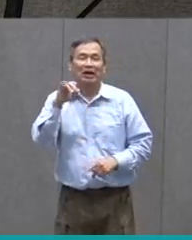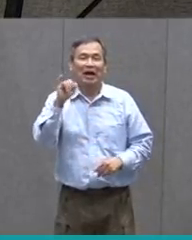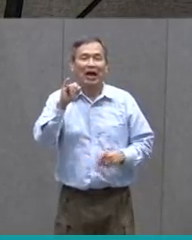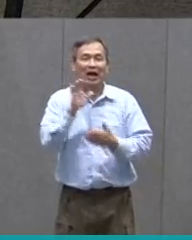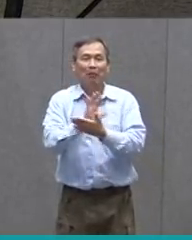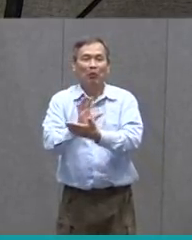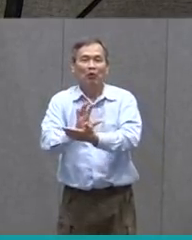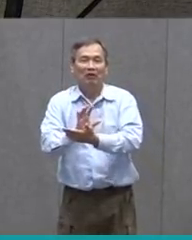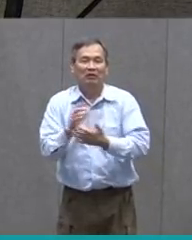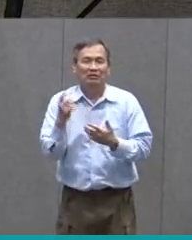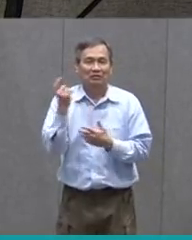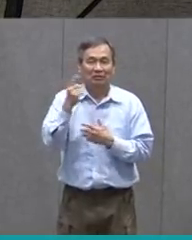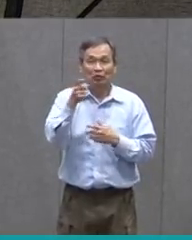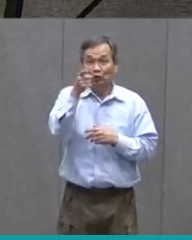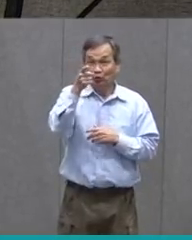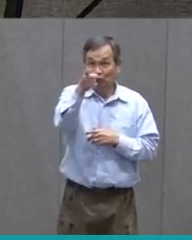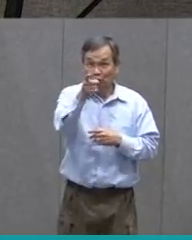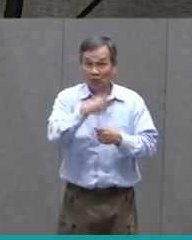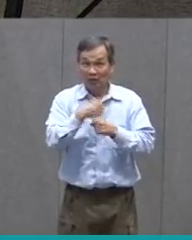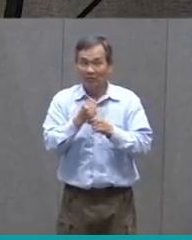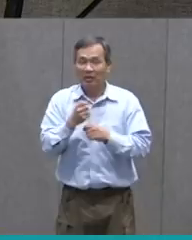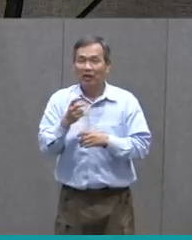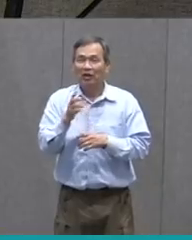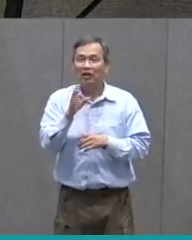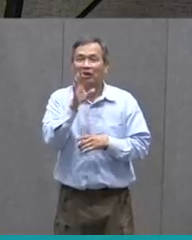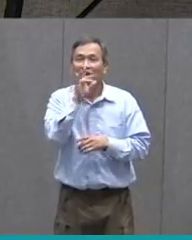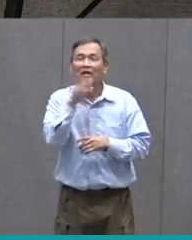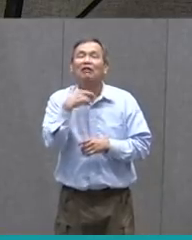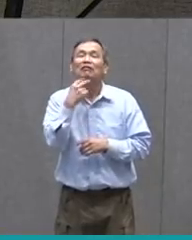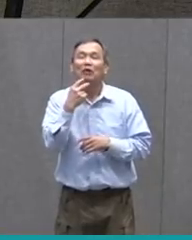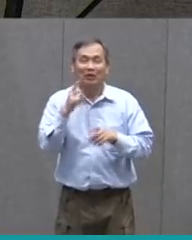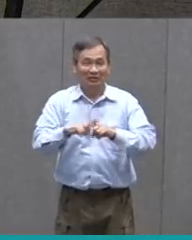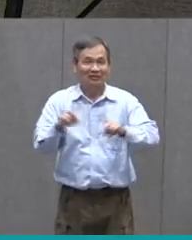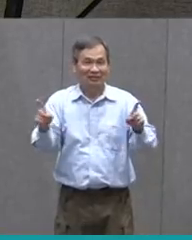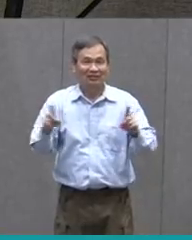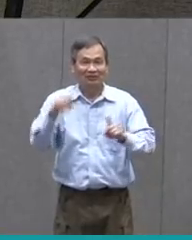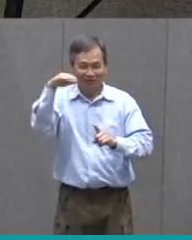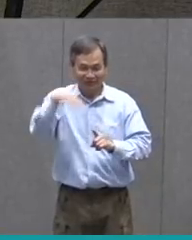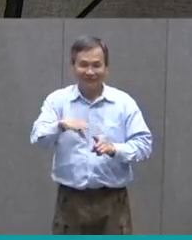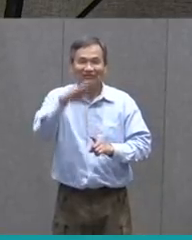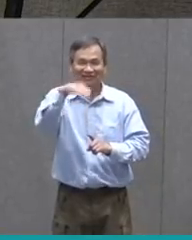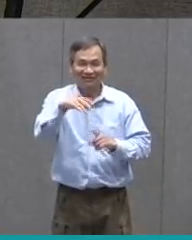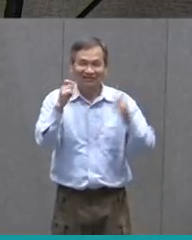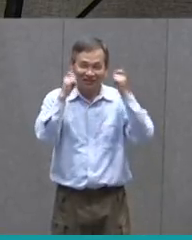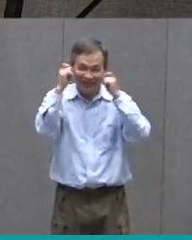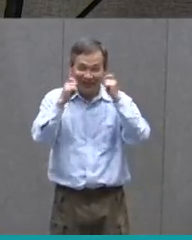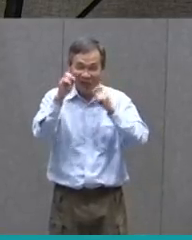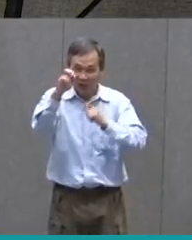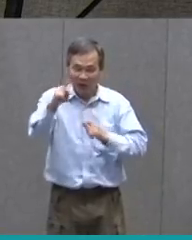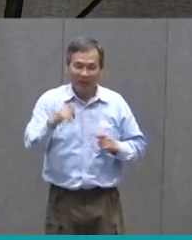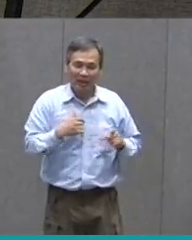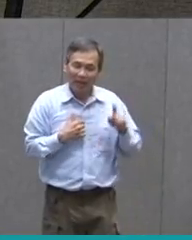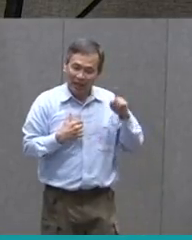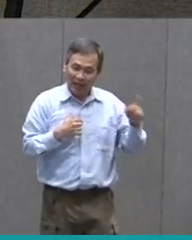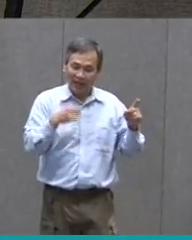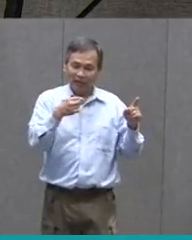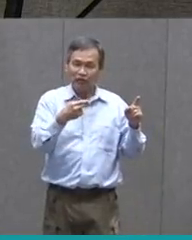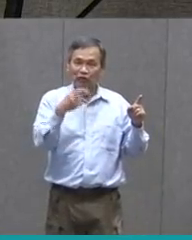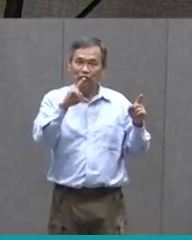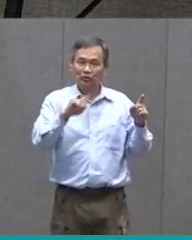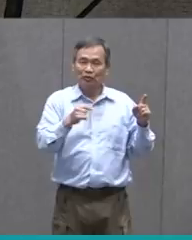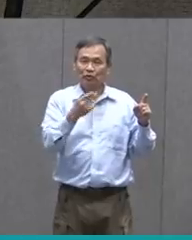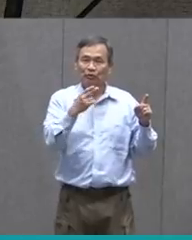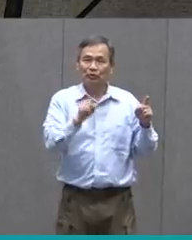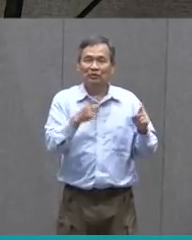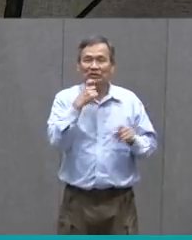something else That you want to put together And voice makes a huge difference But we'll get to that As Mr. Hughes said The Spider and the Fly